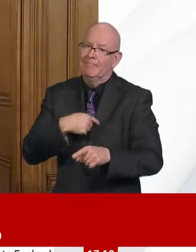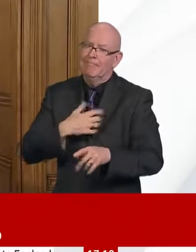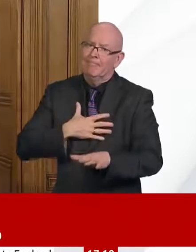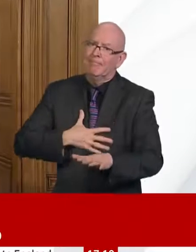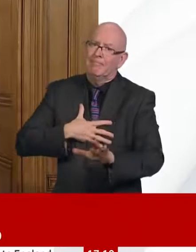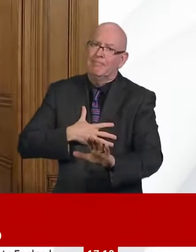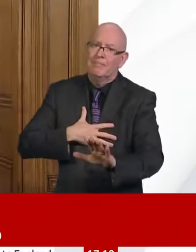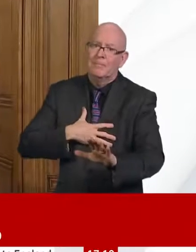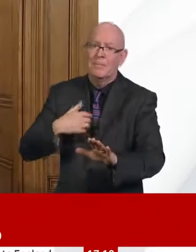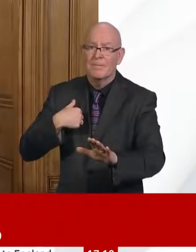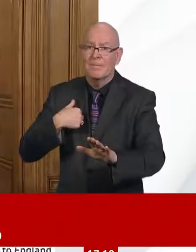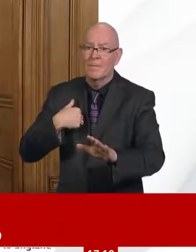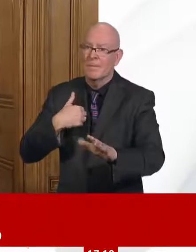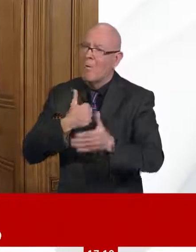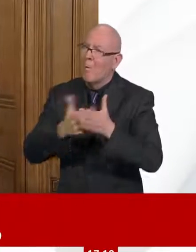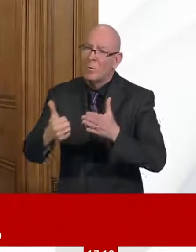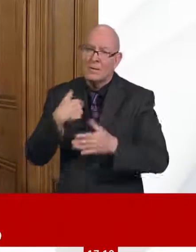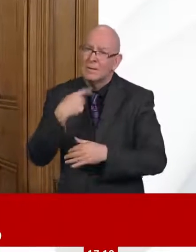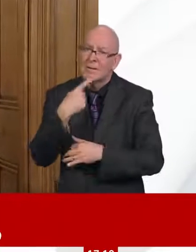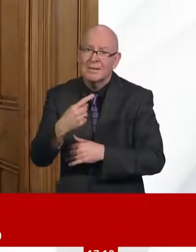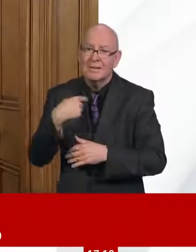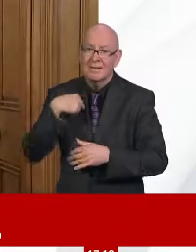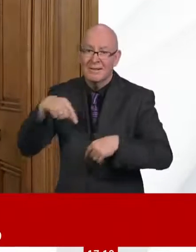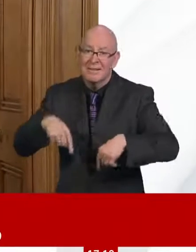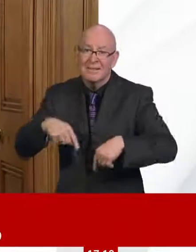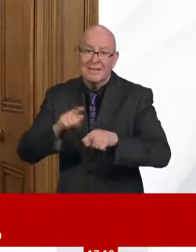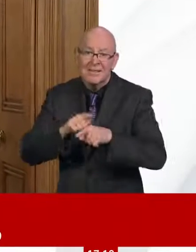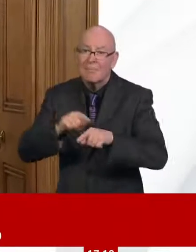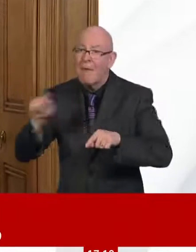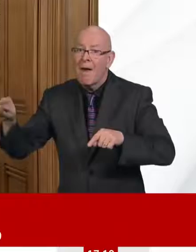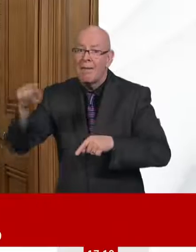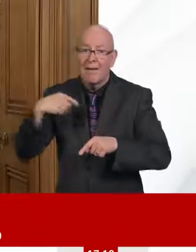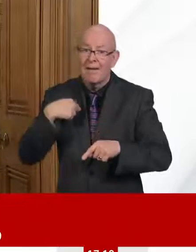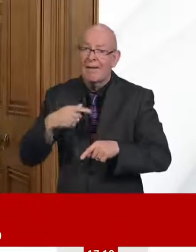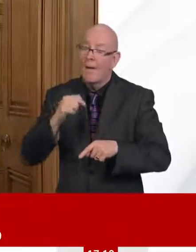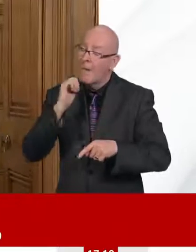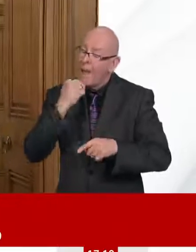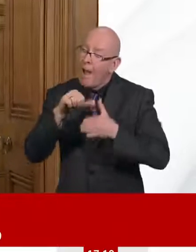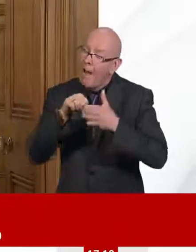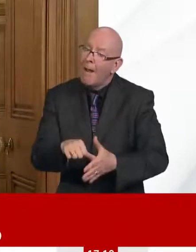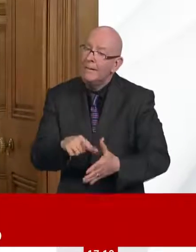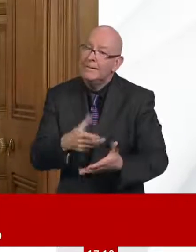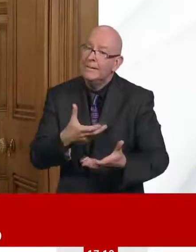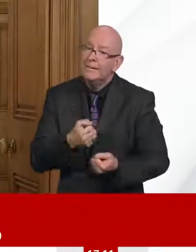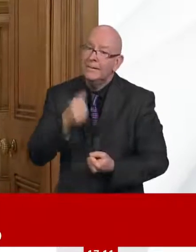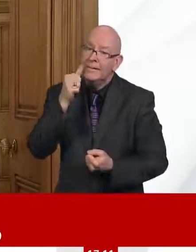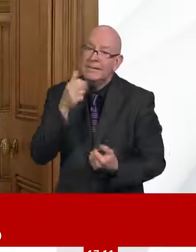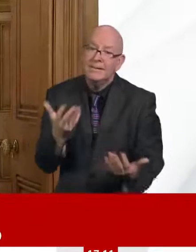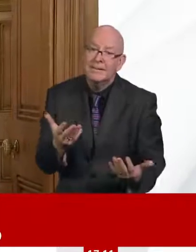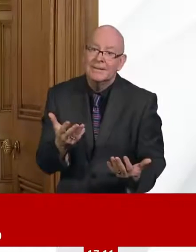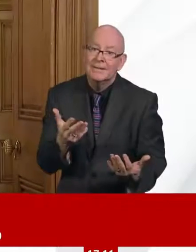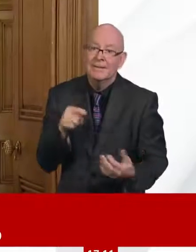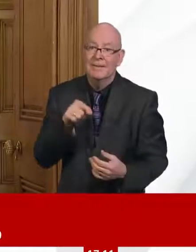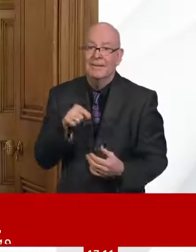you the measures we've put in place can significantly mitigate that impact. In particular, the jobs retention scheme, the furloughing